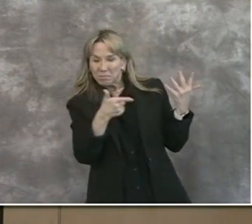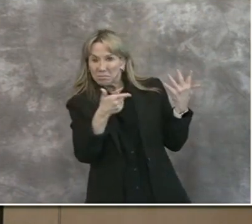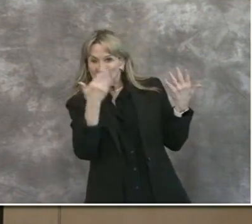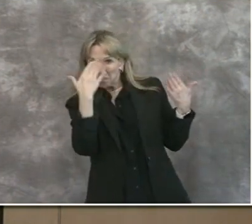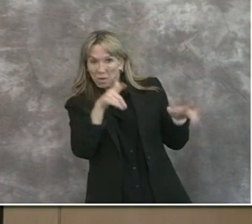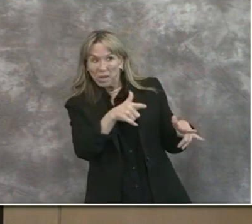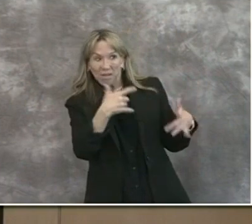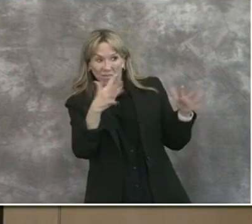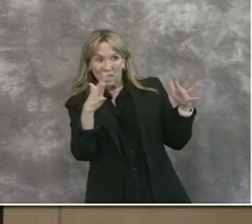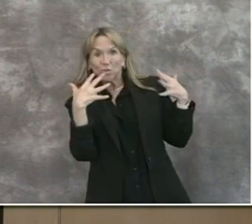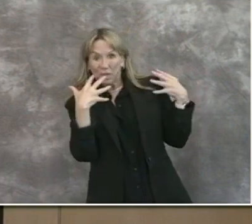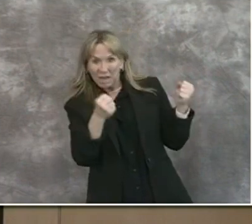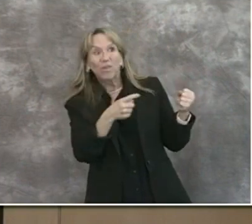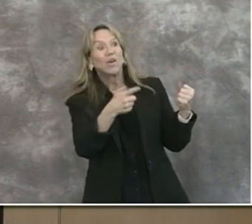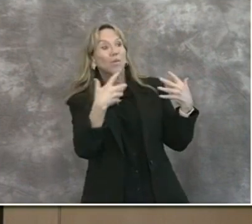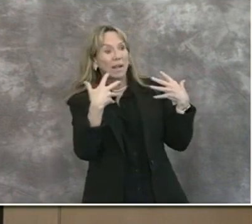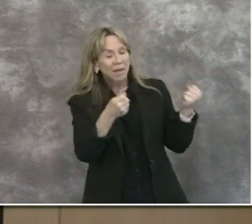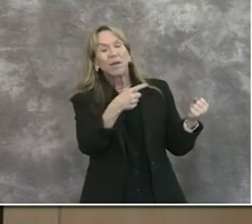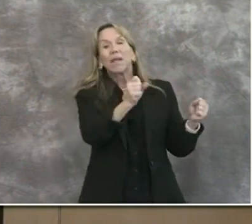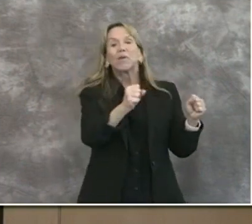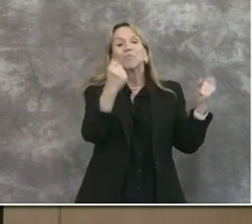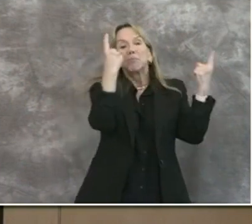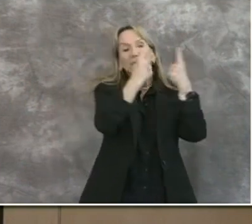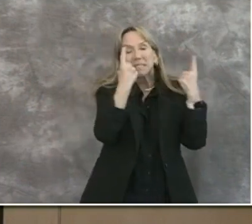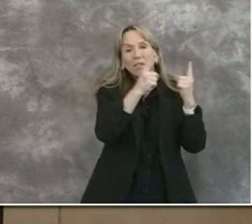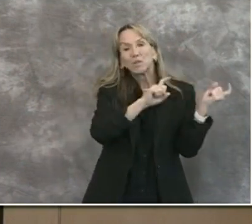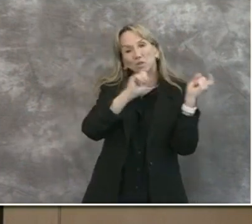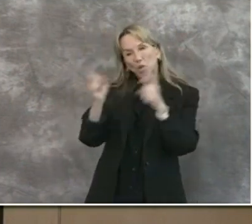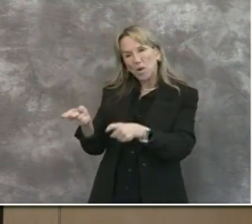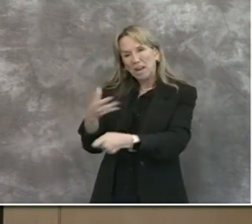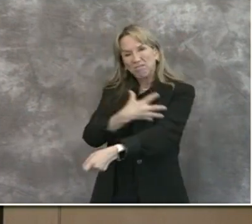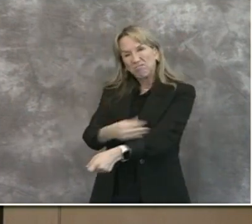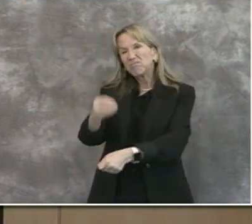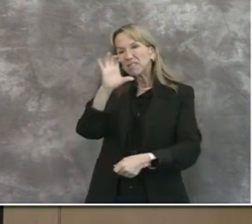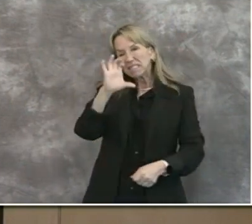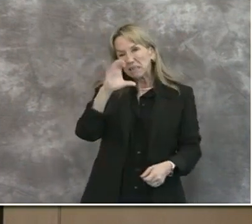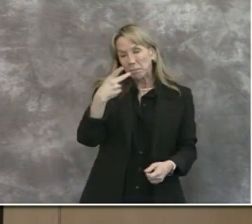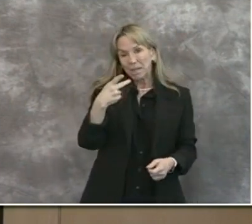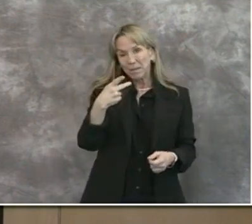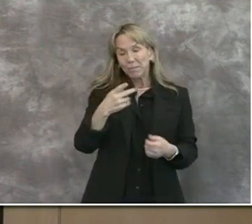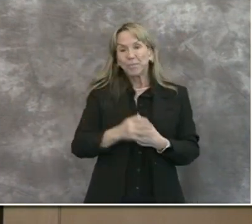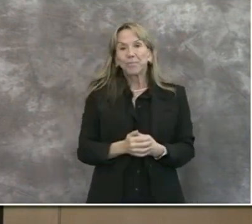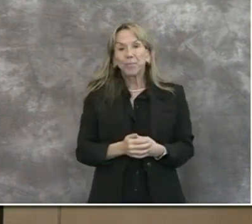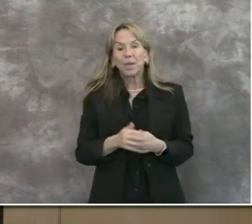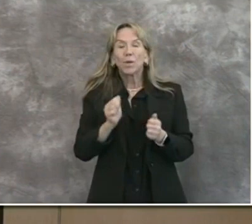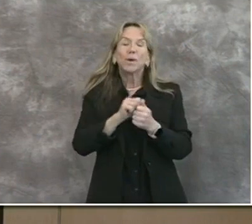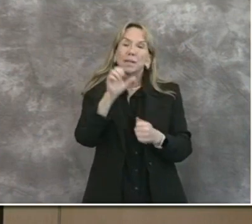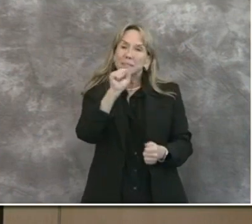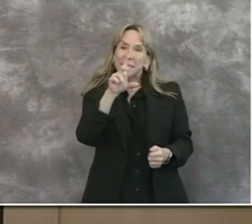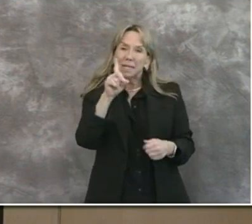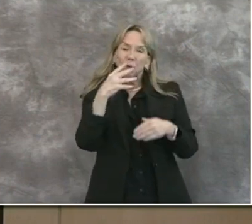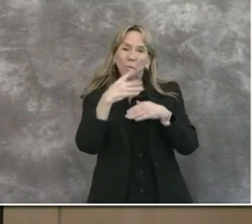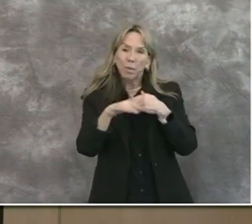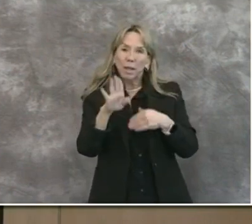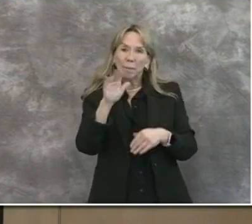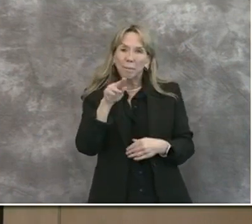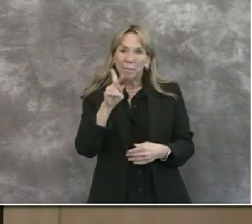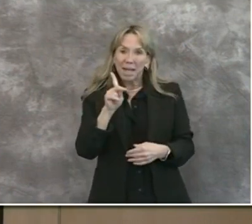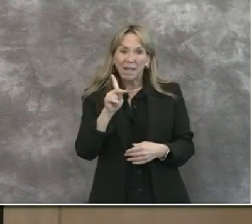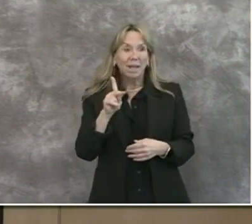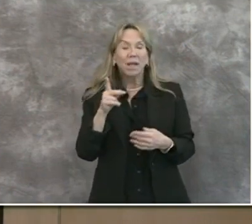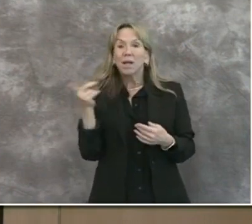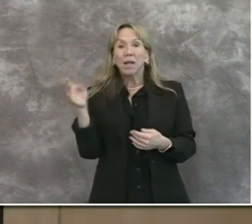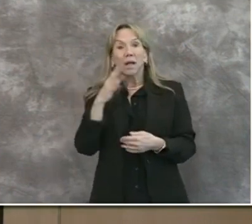to come and donate, consider donating CCP to San Diego Blood Bank. San Diego Blood Bank will then of course collect and